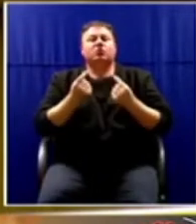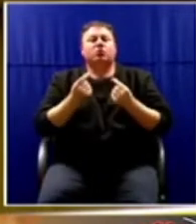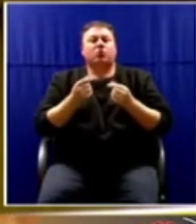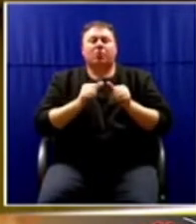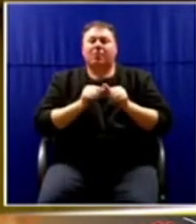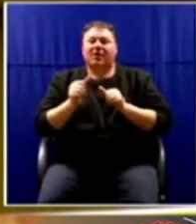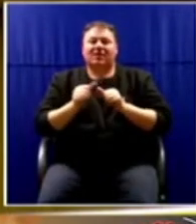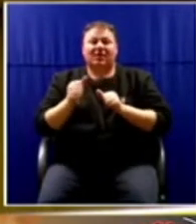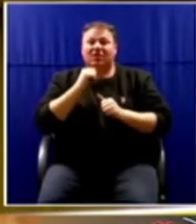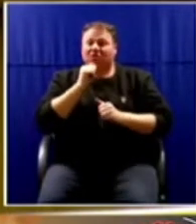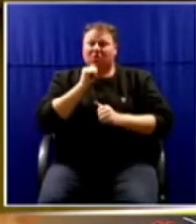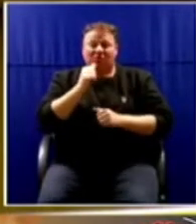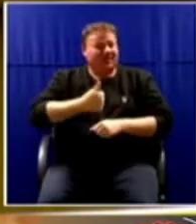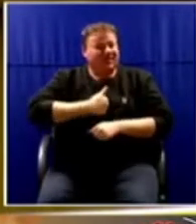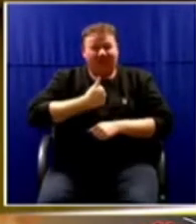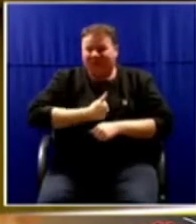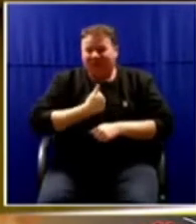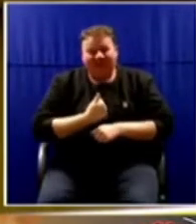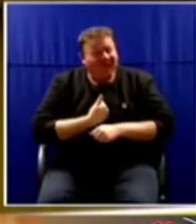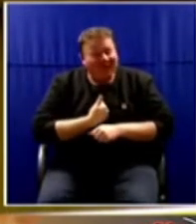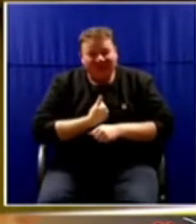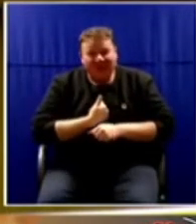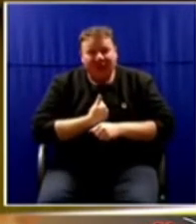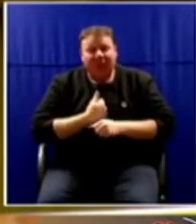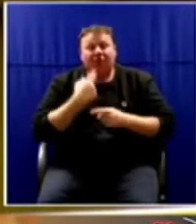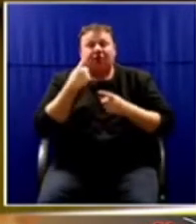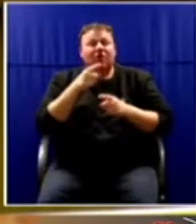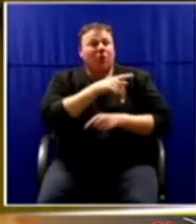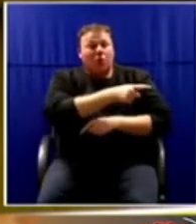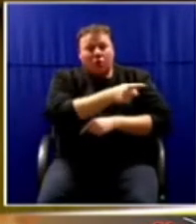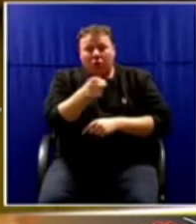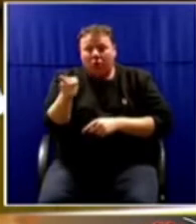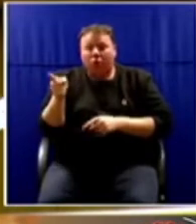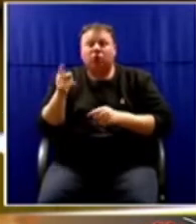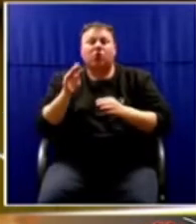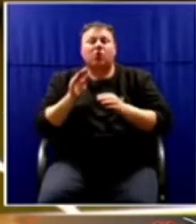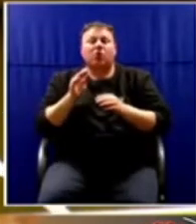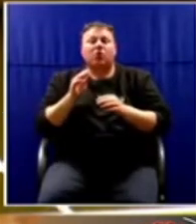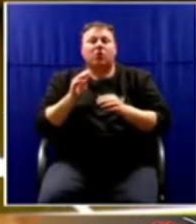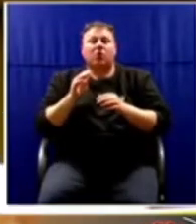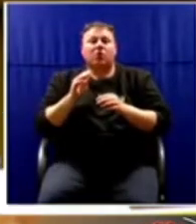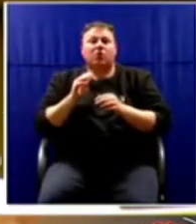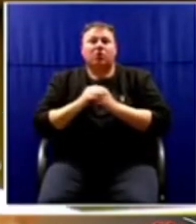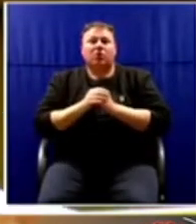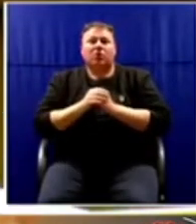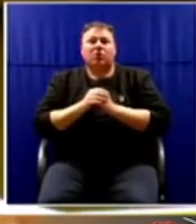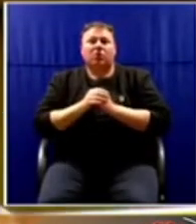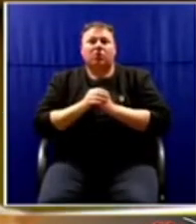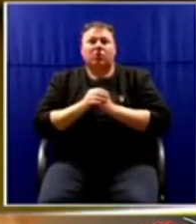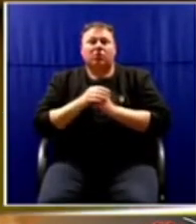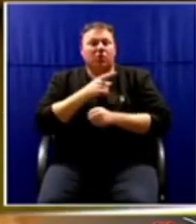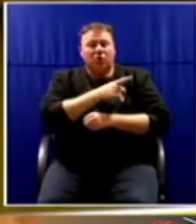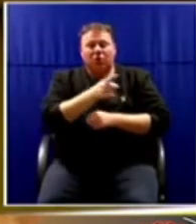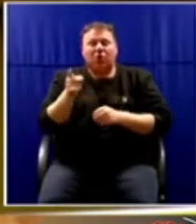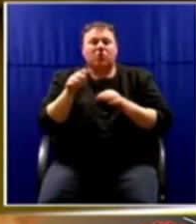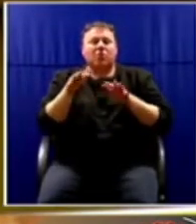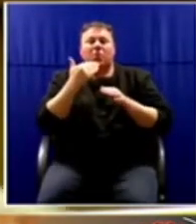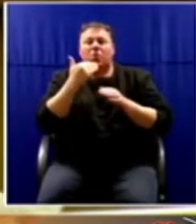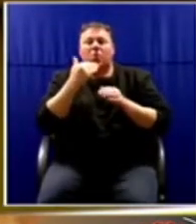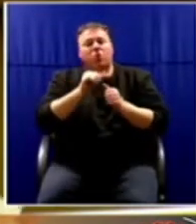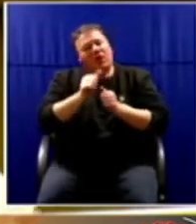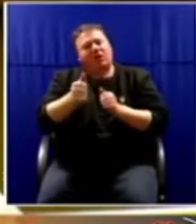not for ourselves, but for those who come after us and that grade one learner who wants his mom to be safe. I thank you.